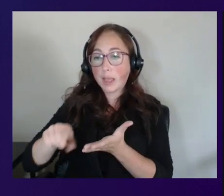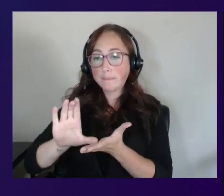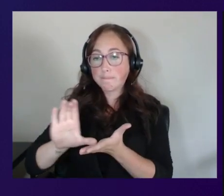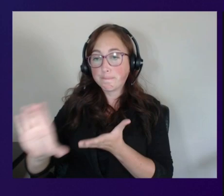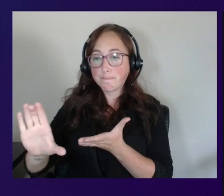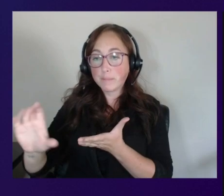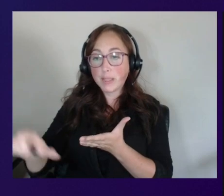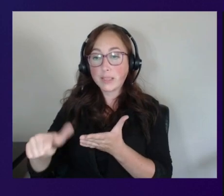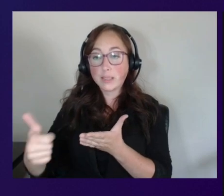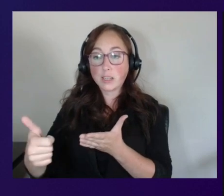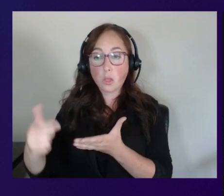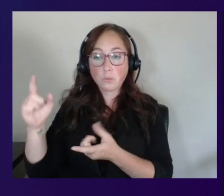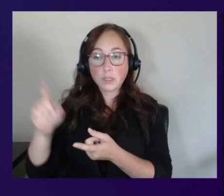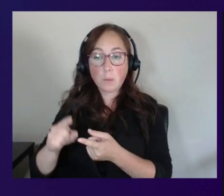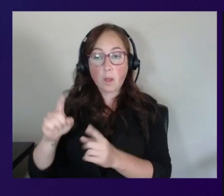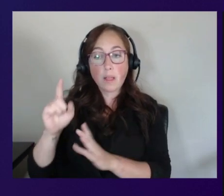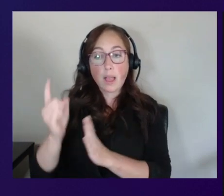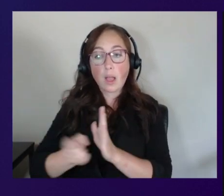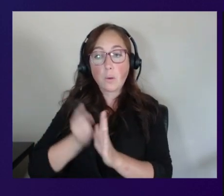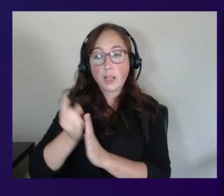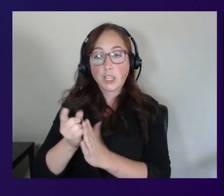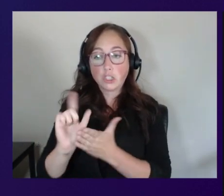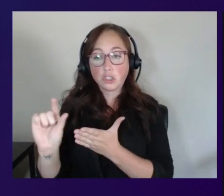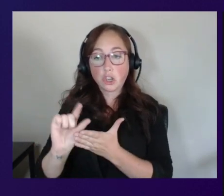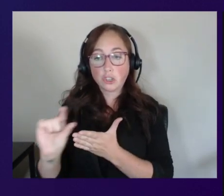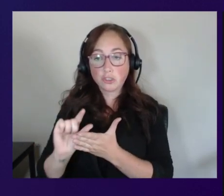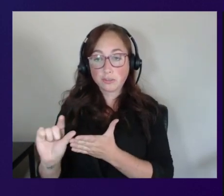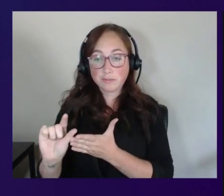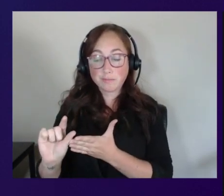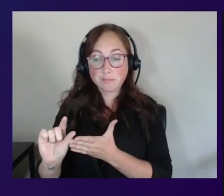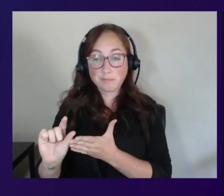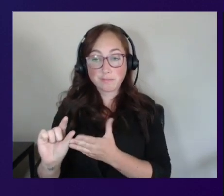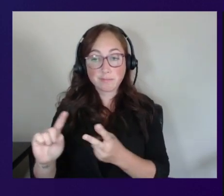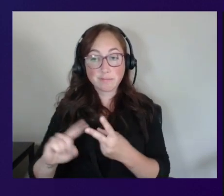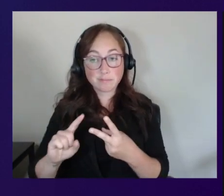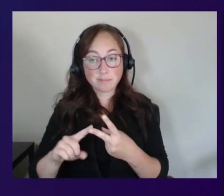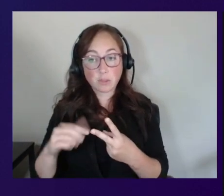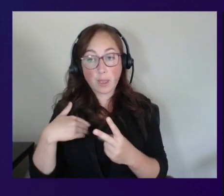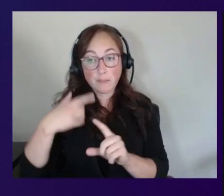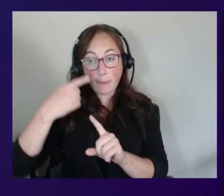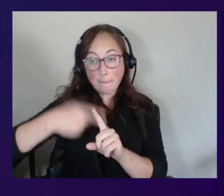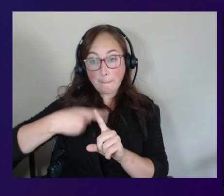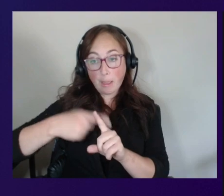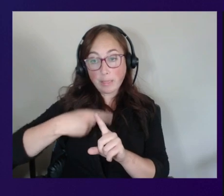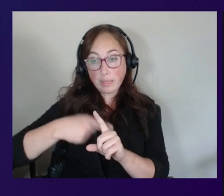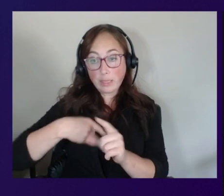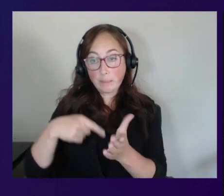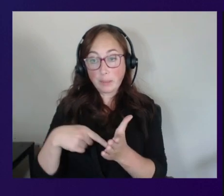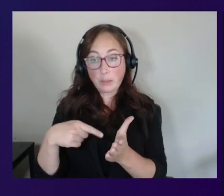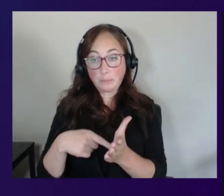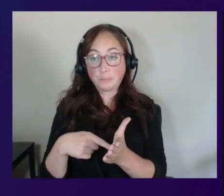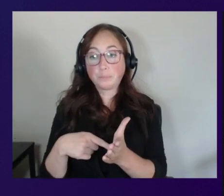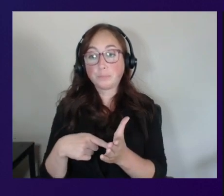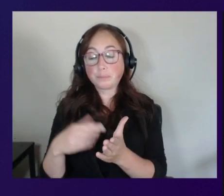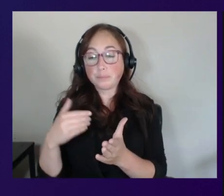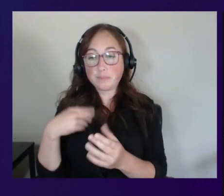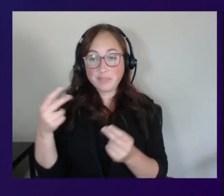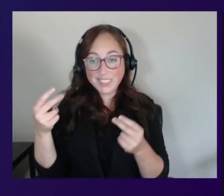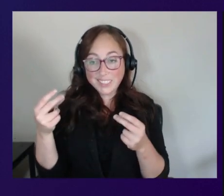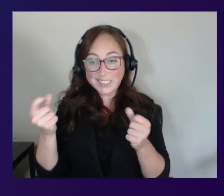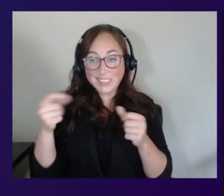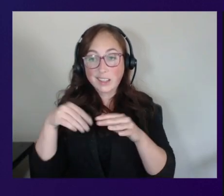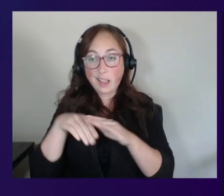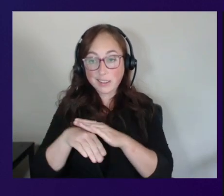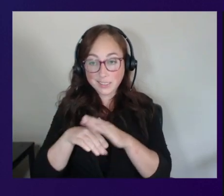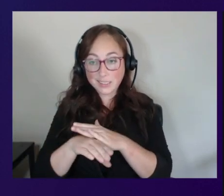hourly charge on the other hand we have our monthly billed workspaces those have an instant access and then it's